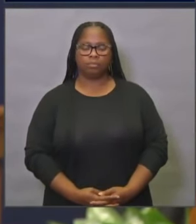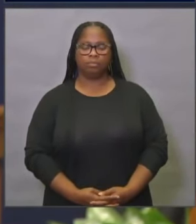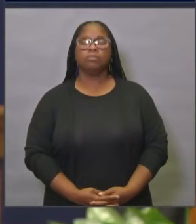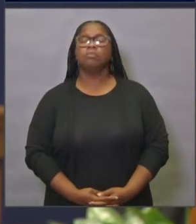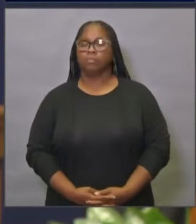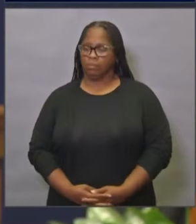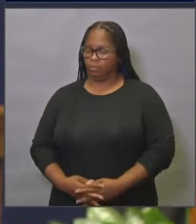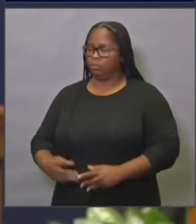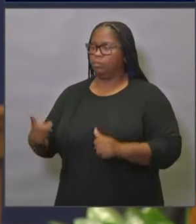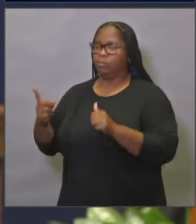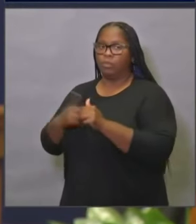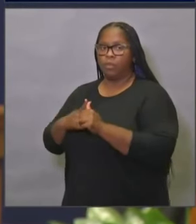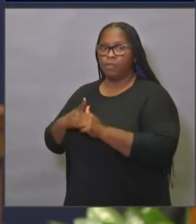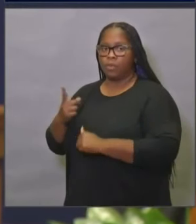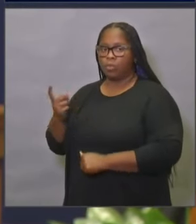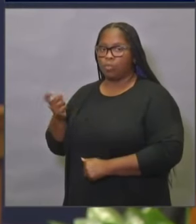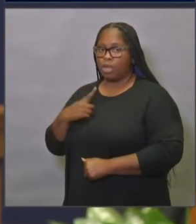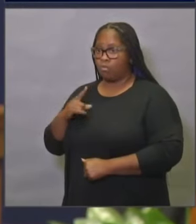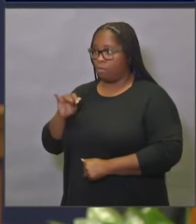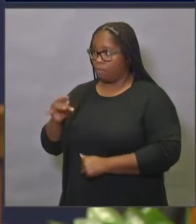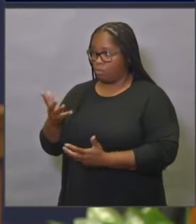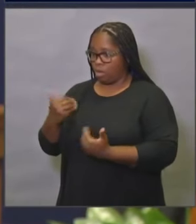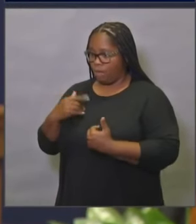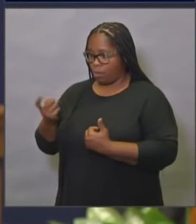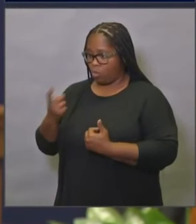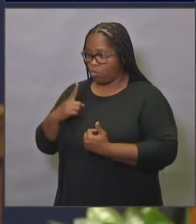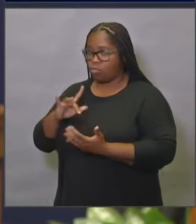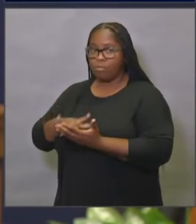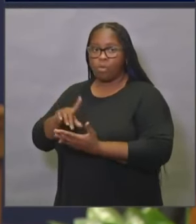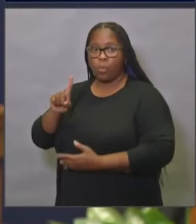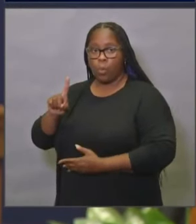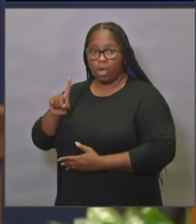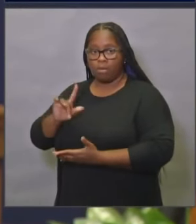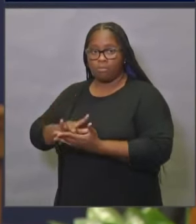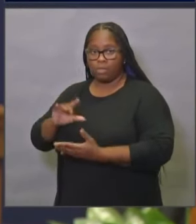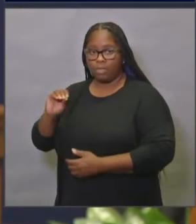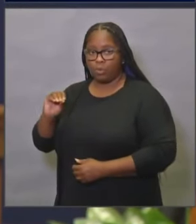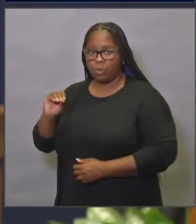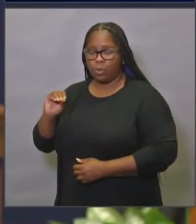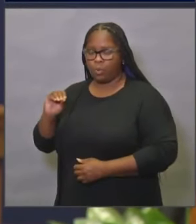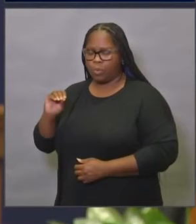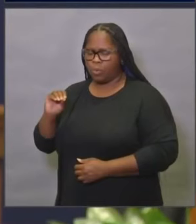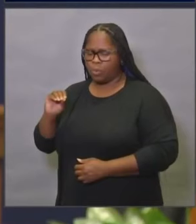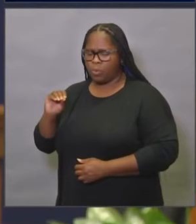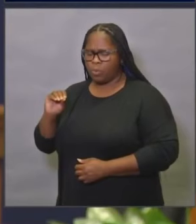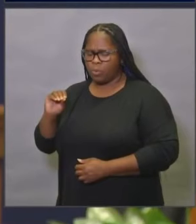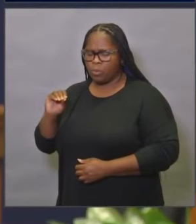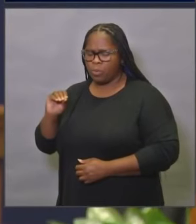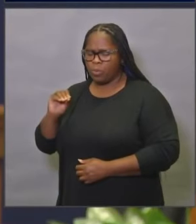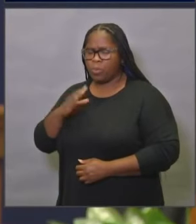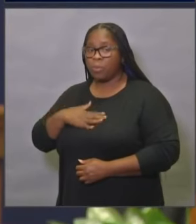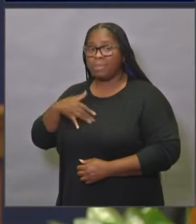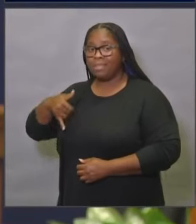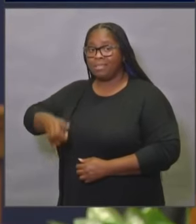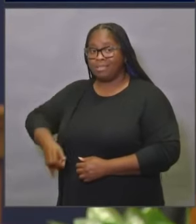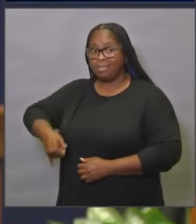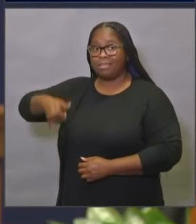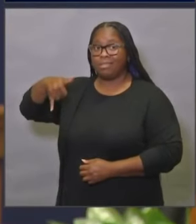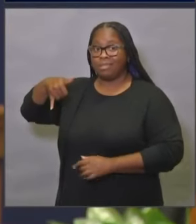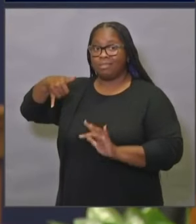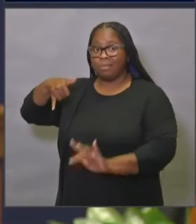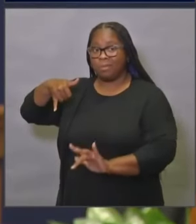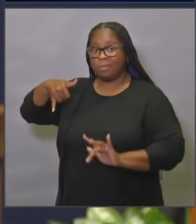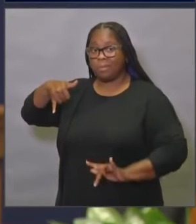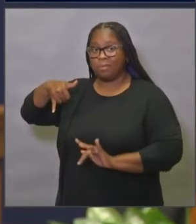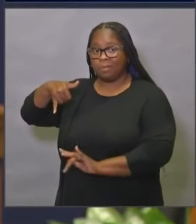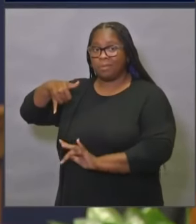And our first question. Ladies and gentlemen, if you do, I wish to ask a question over the call. can be pressed one and zero. Using a phone, please pick up the handset before pressing any of the